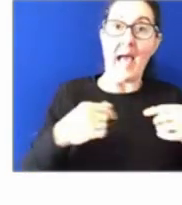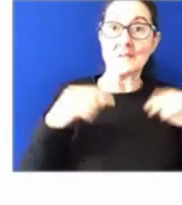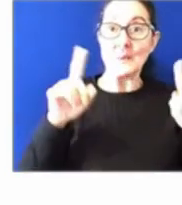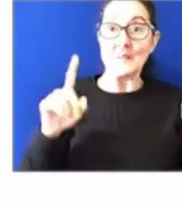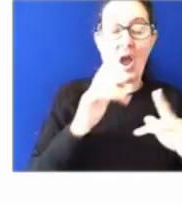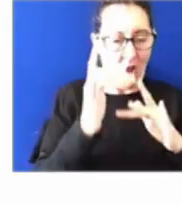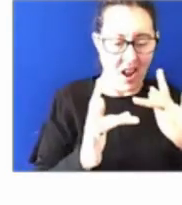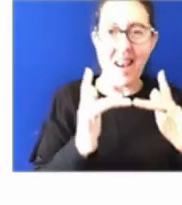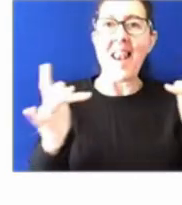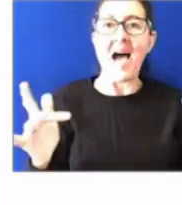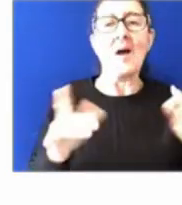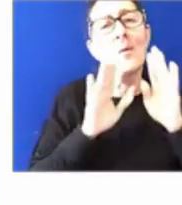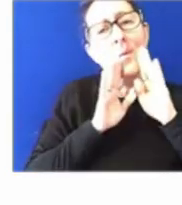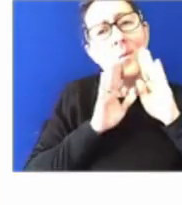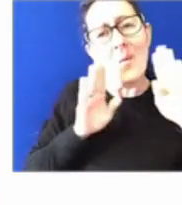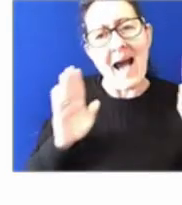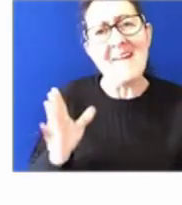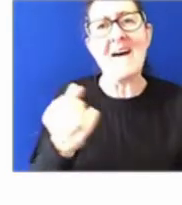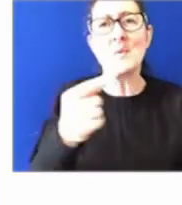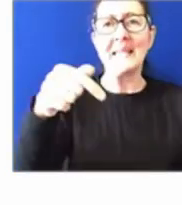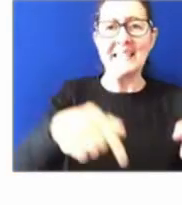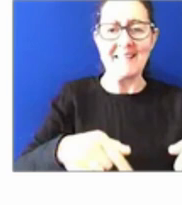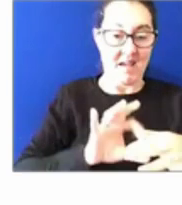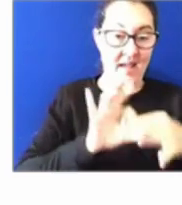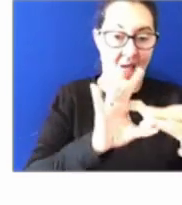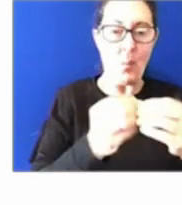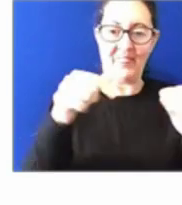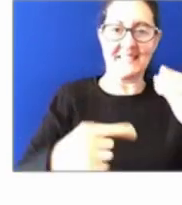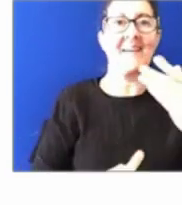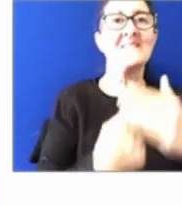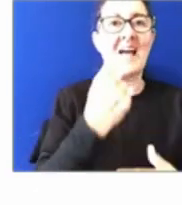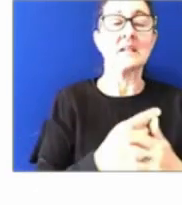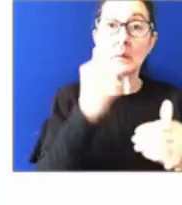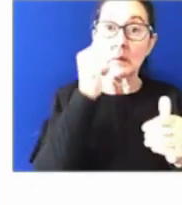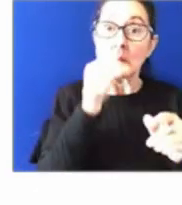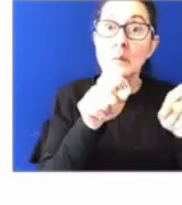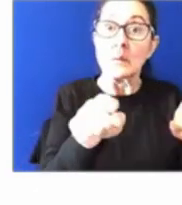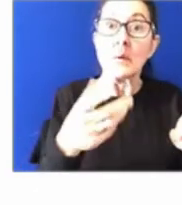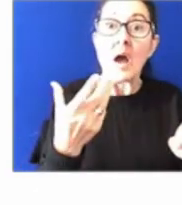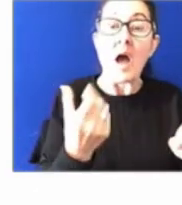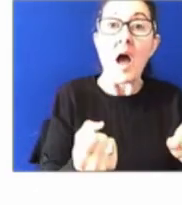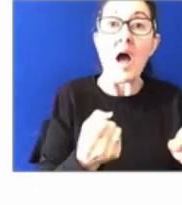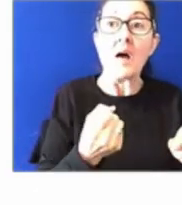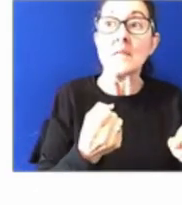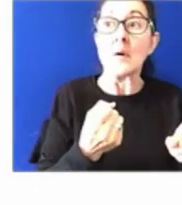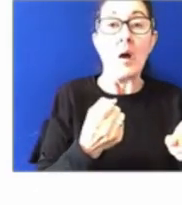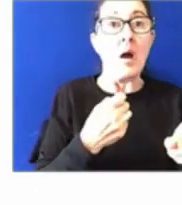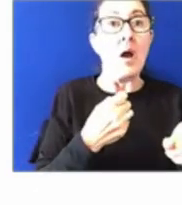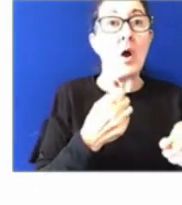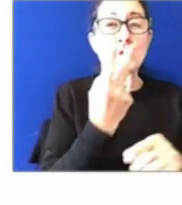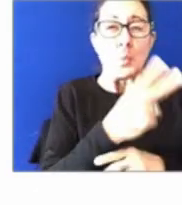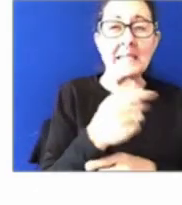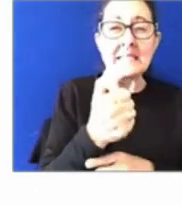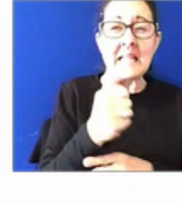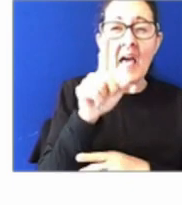wonderful to have you here and connected to this event. And did you know there's over 26,700 public